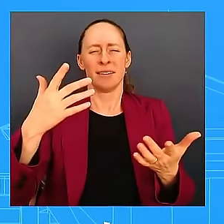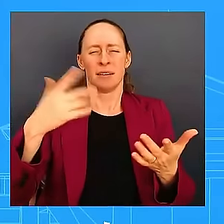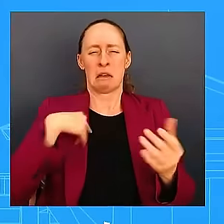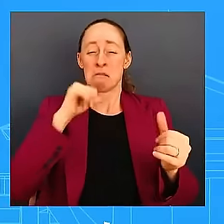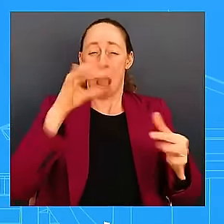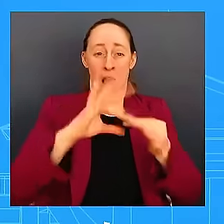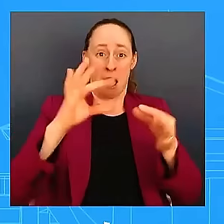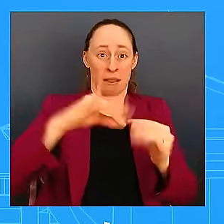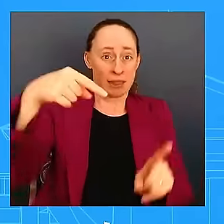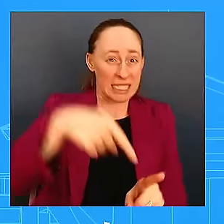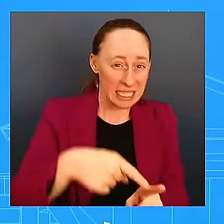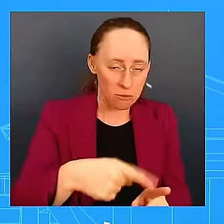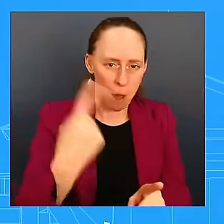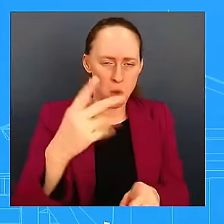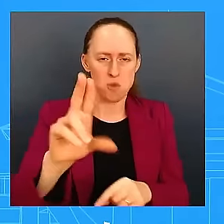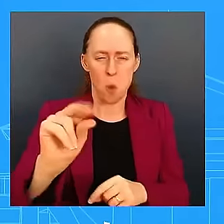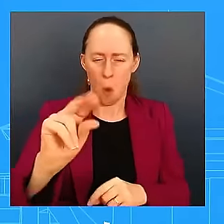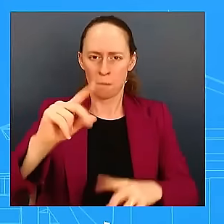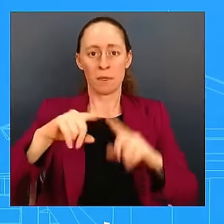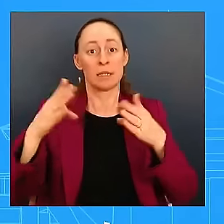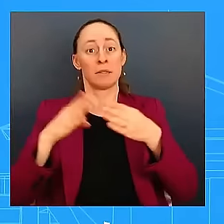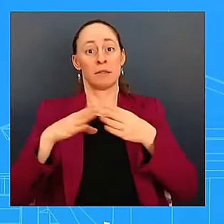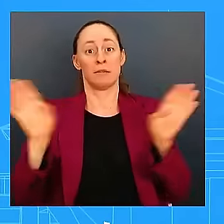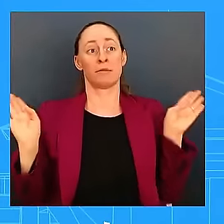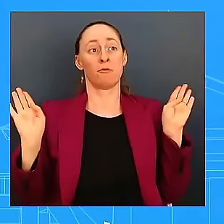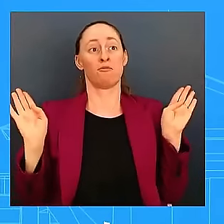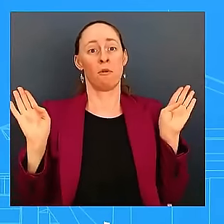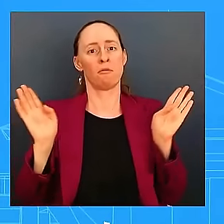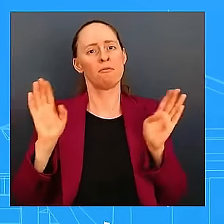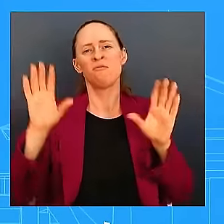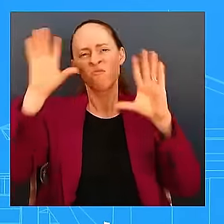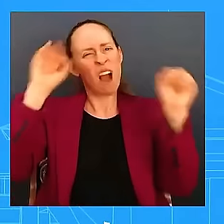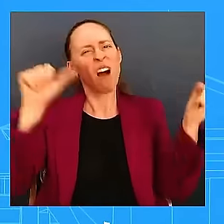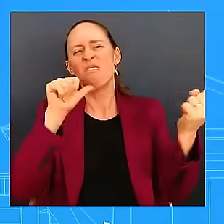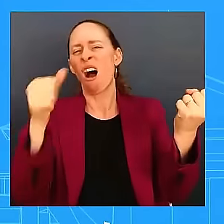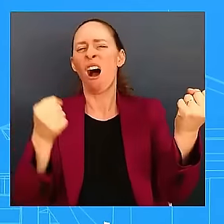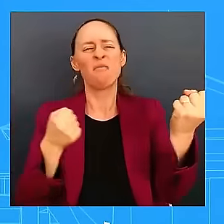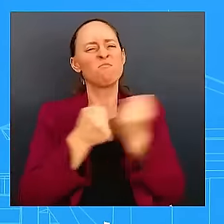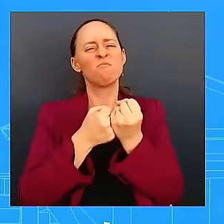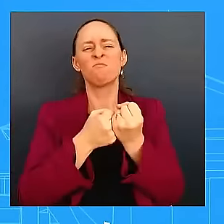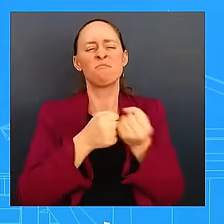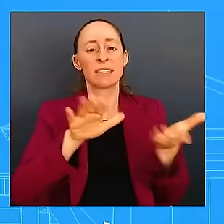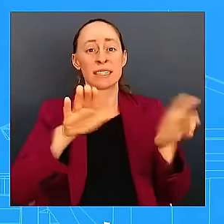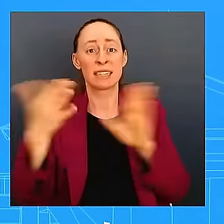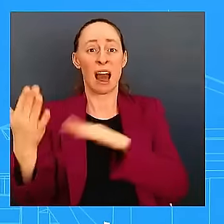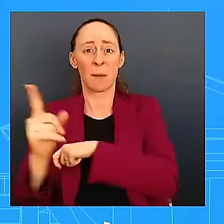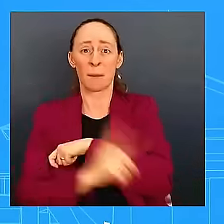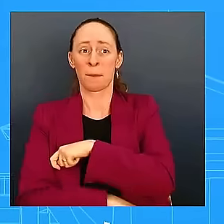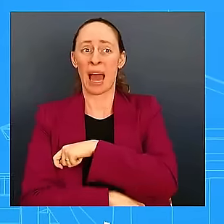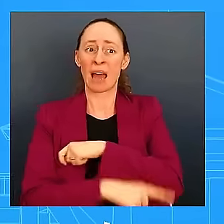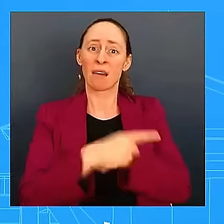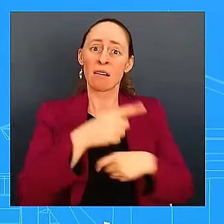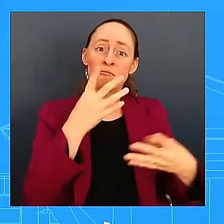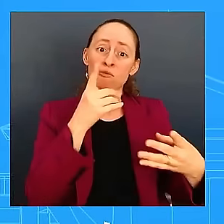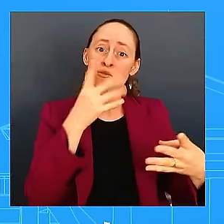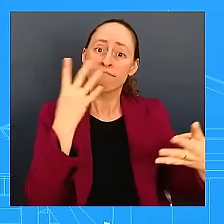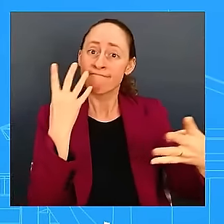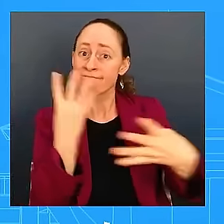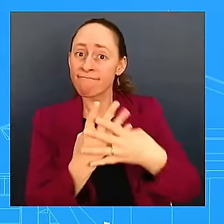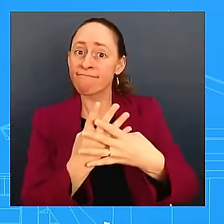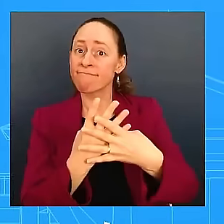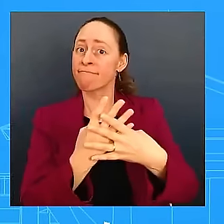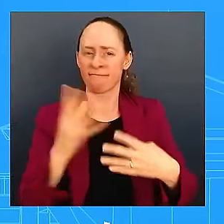and whether it is consistent with the values fundamental to our sense of justice and fairness. He supports the Attorney